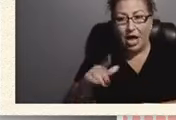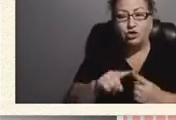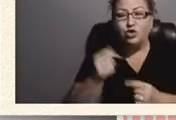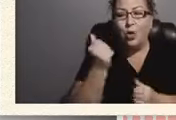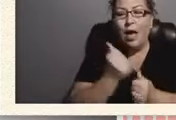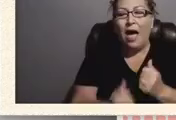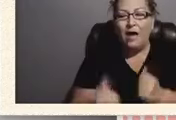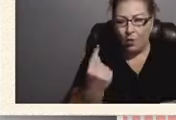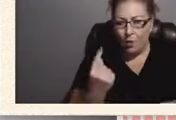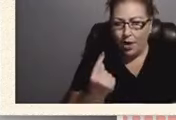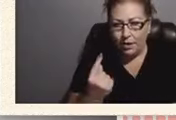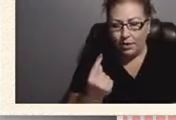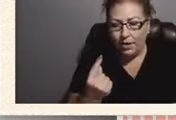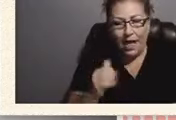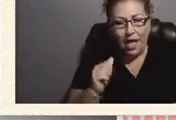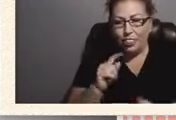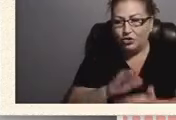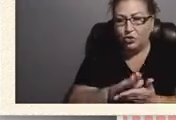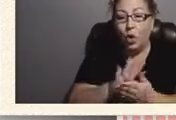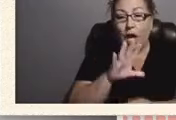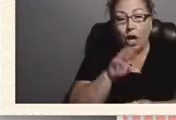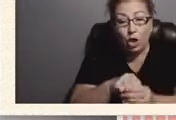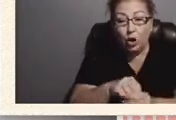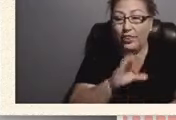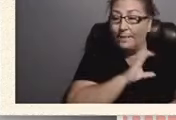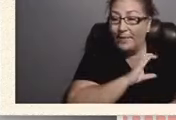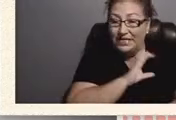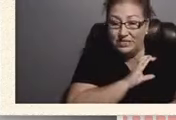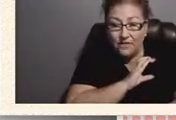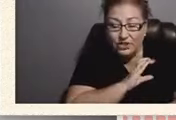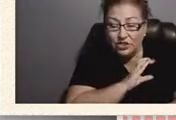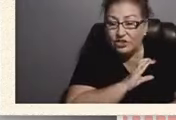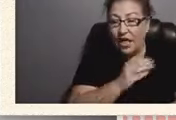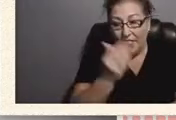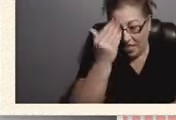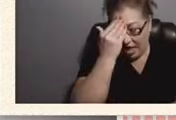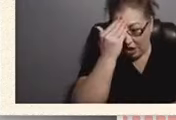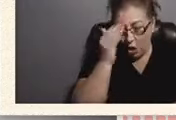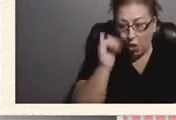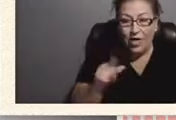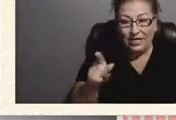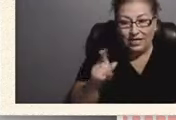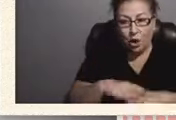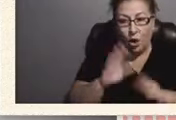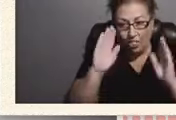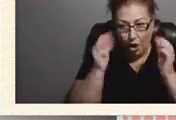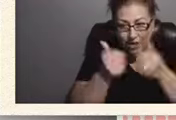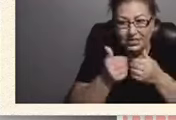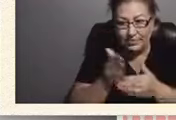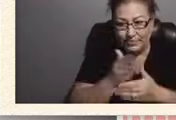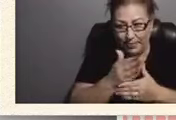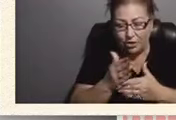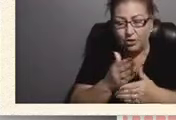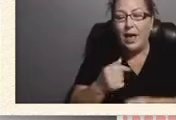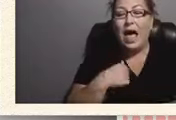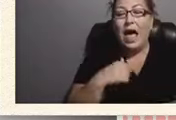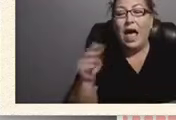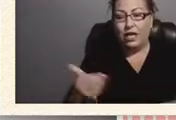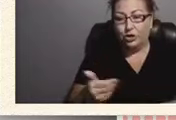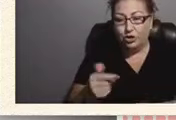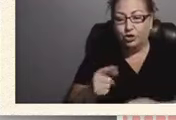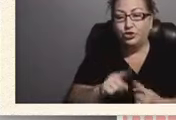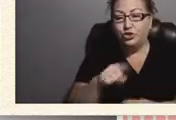at the school, including the police officers. They know that he's on the autism spectrum. I introduce him to the